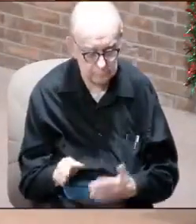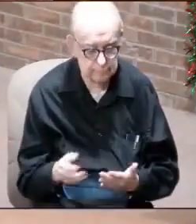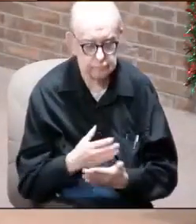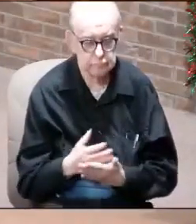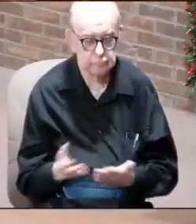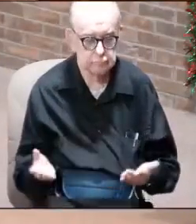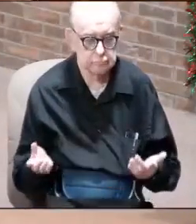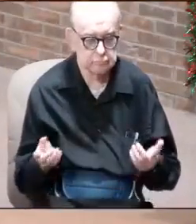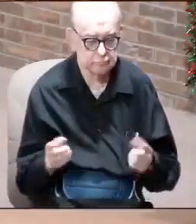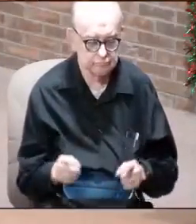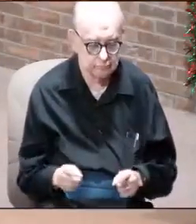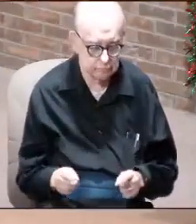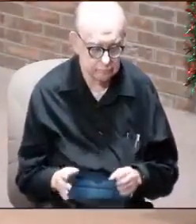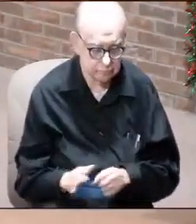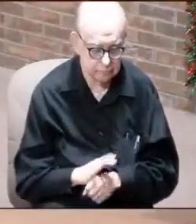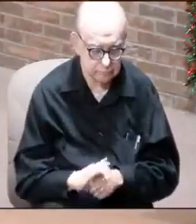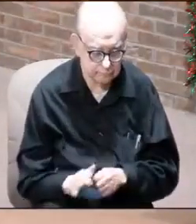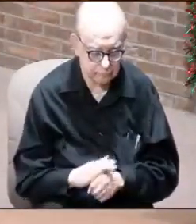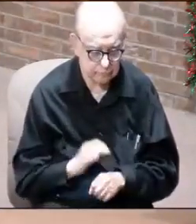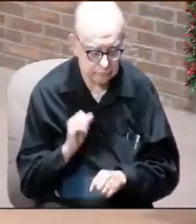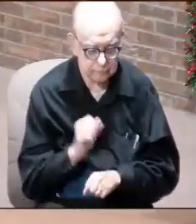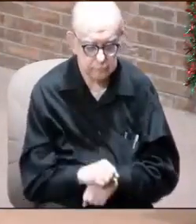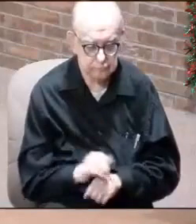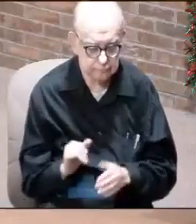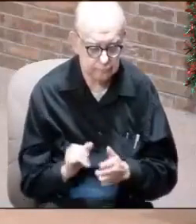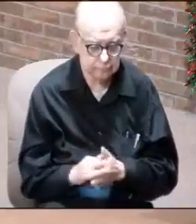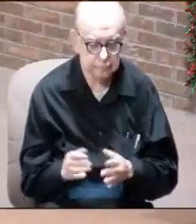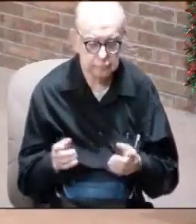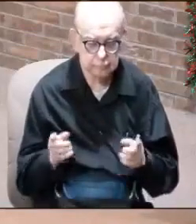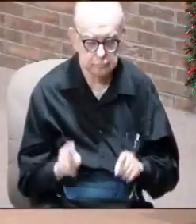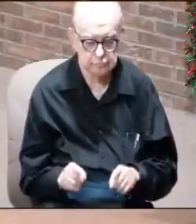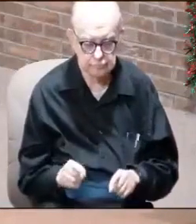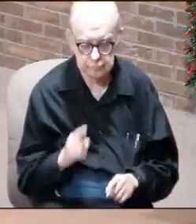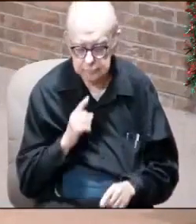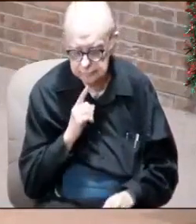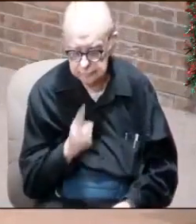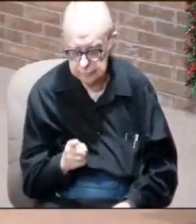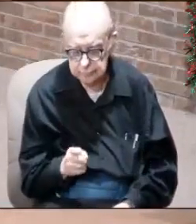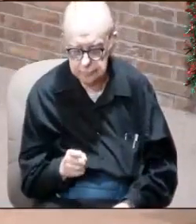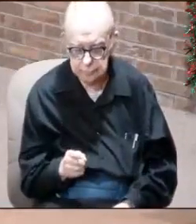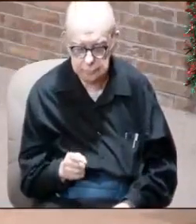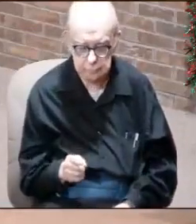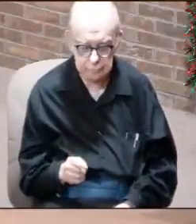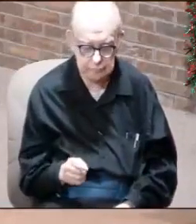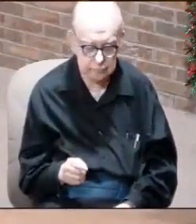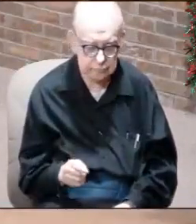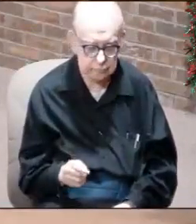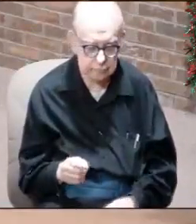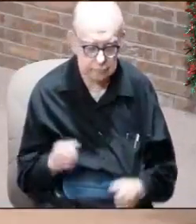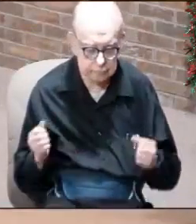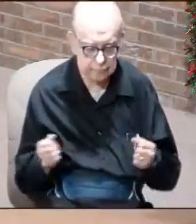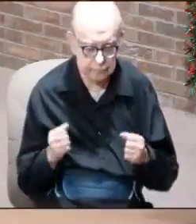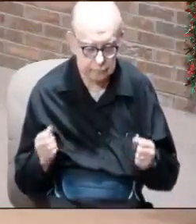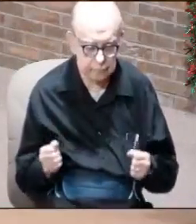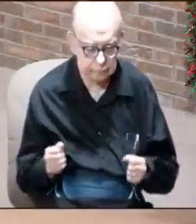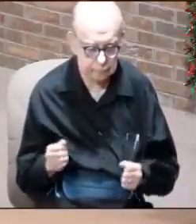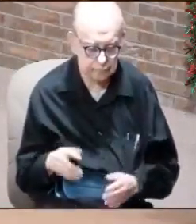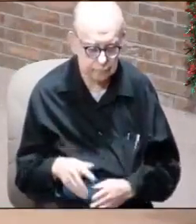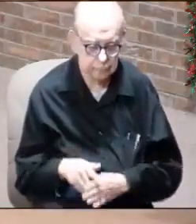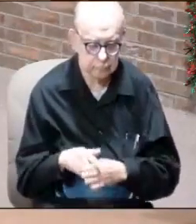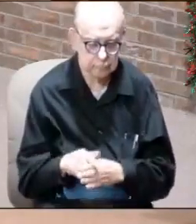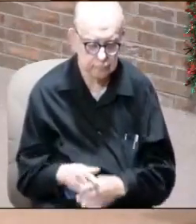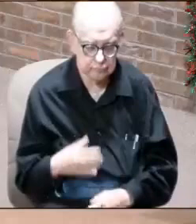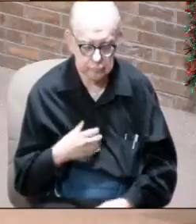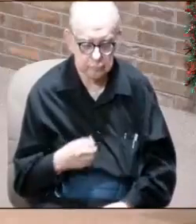going to come to a complete conquest, and that's when the real champion riding on the white horse